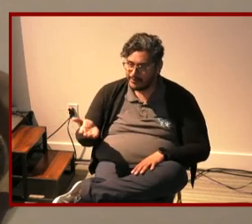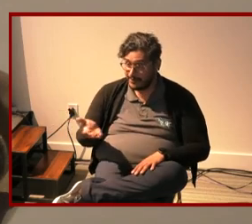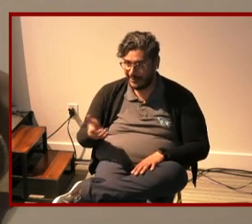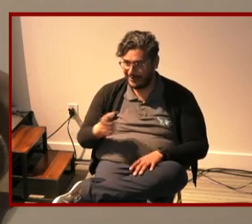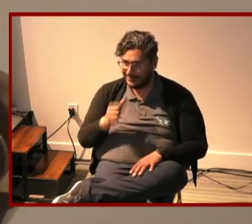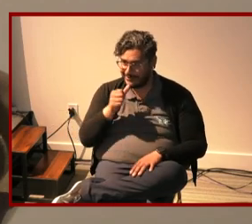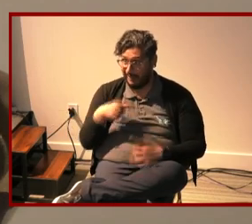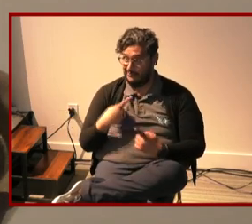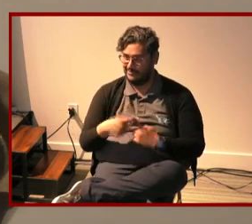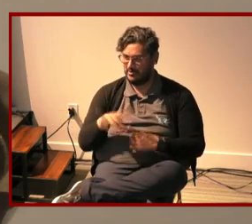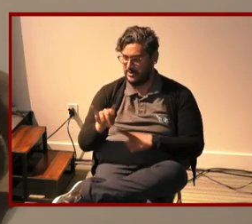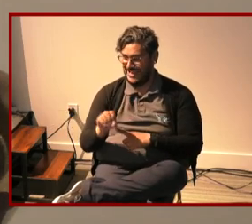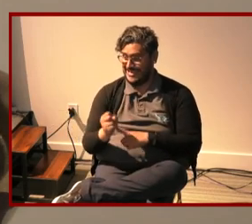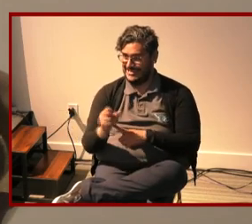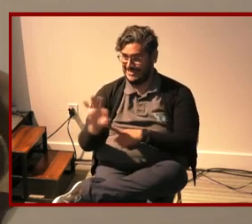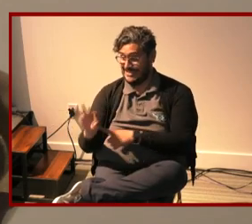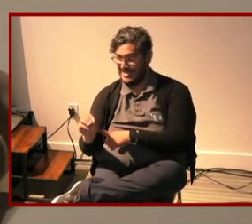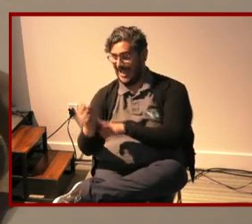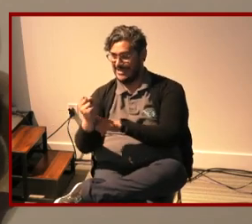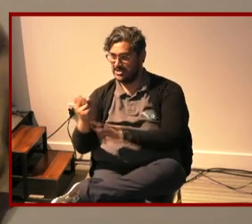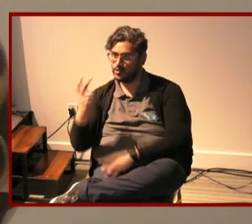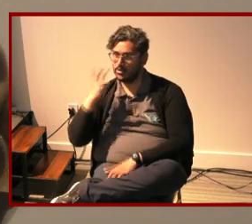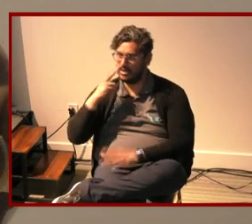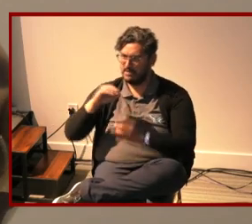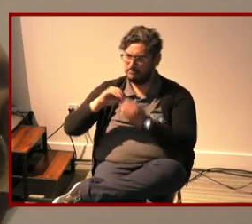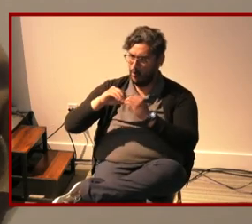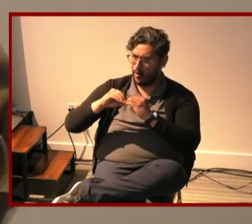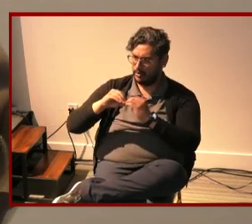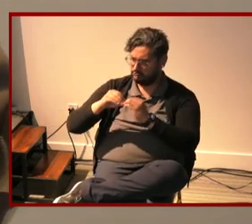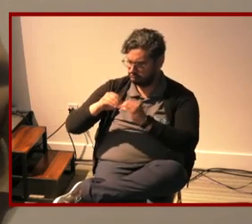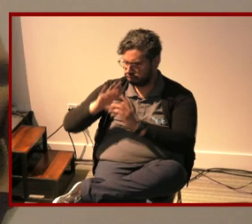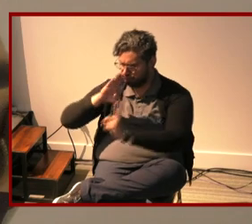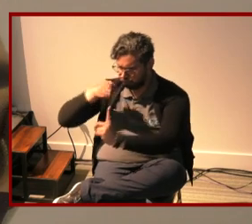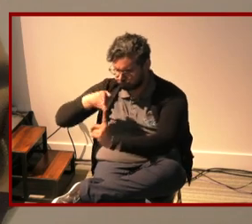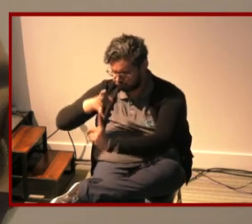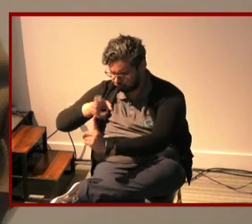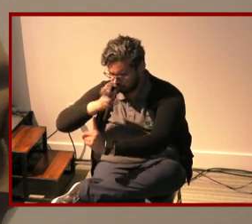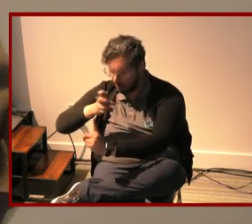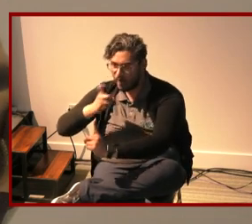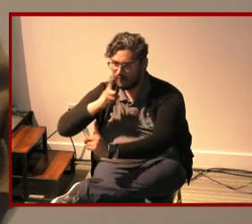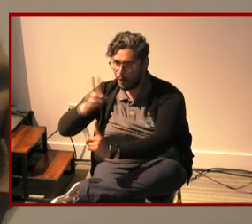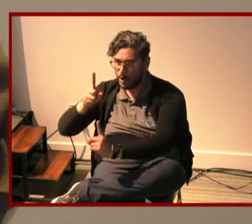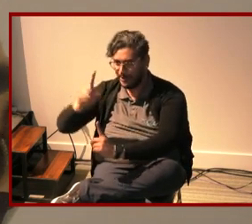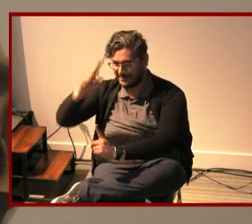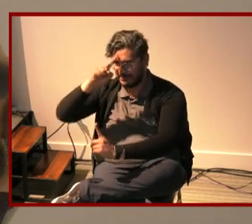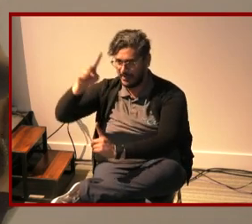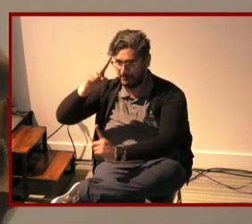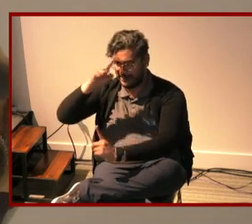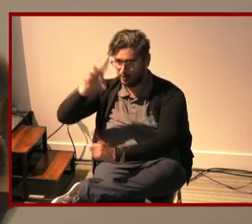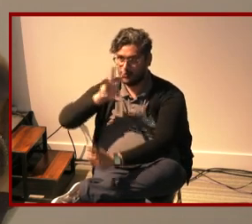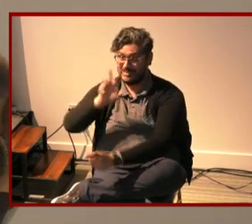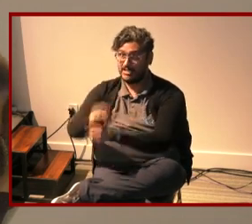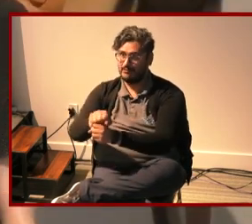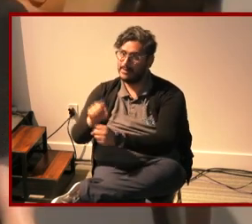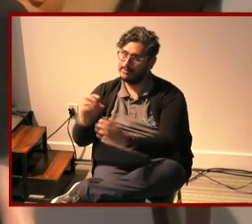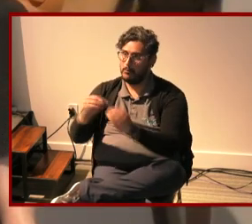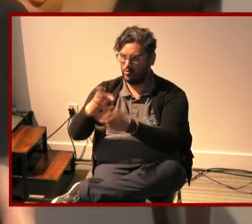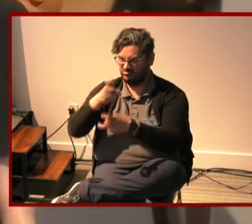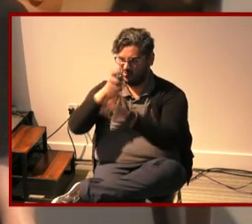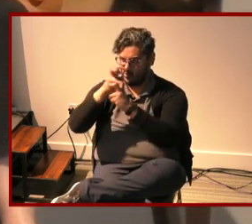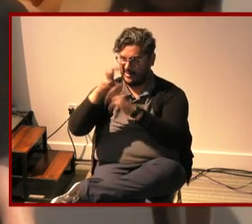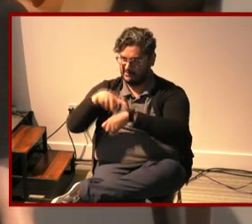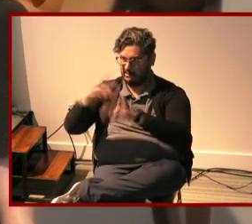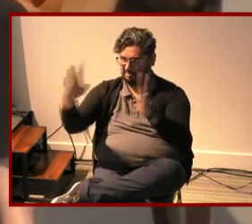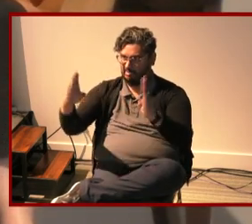90s that we see it locked down and this urgency around um developmental achievement in a strict moment yeah i think